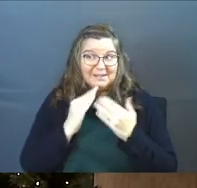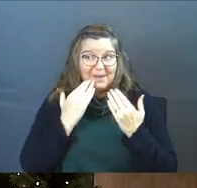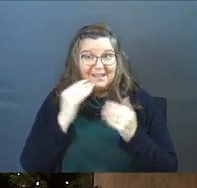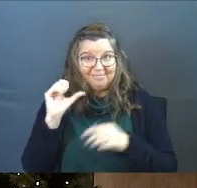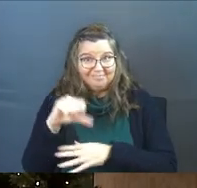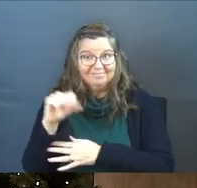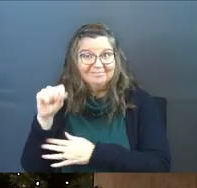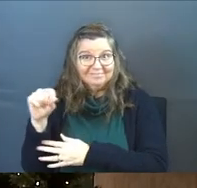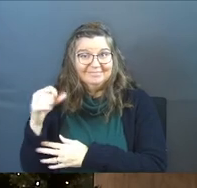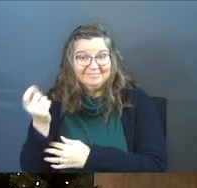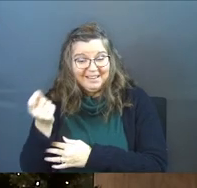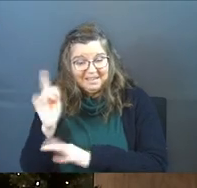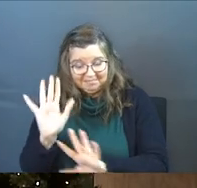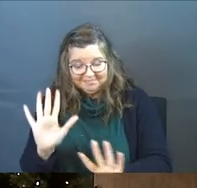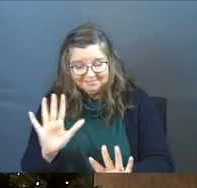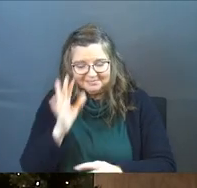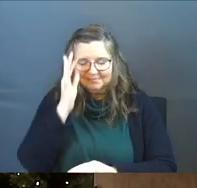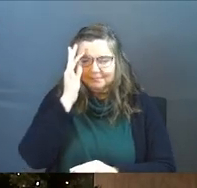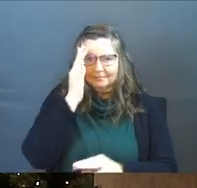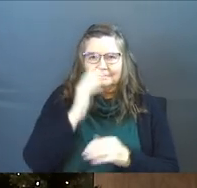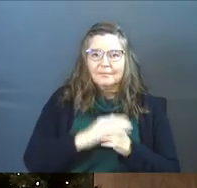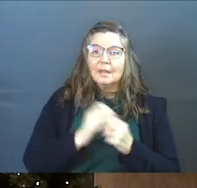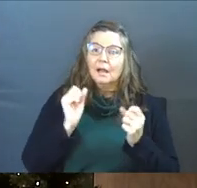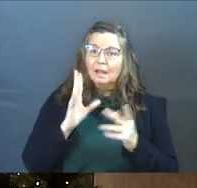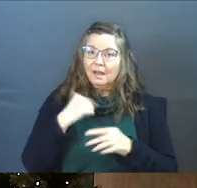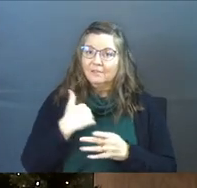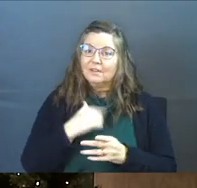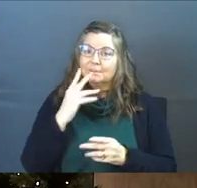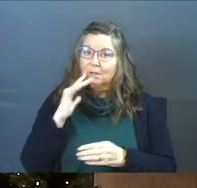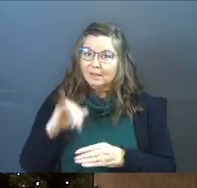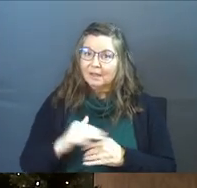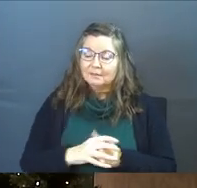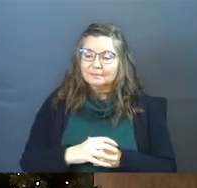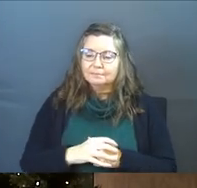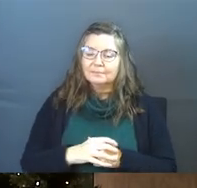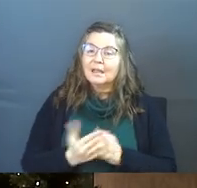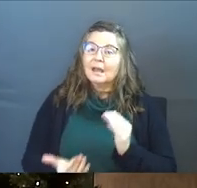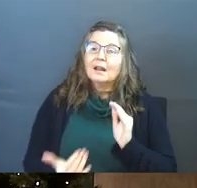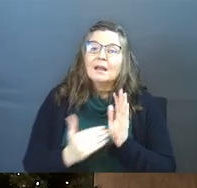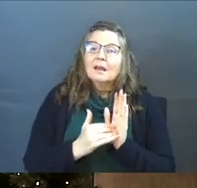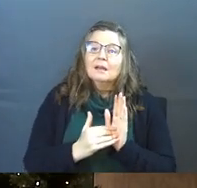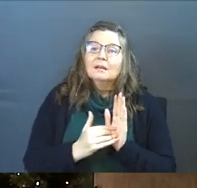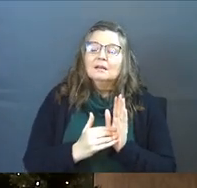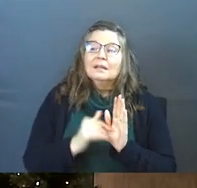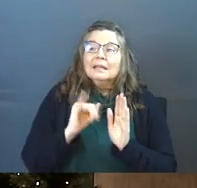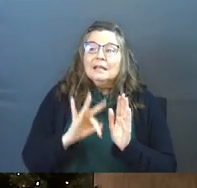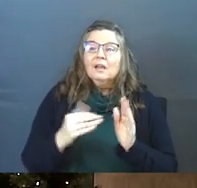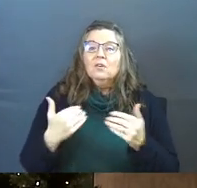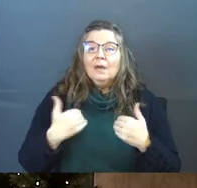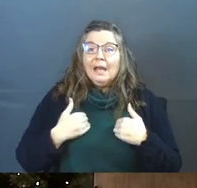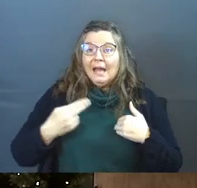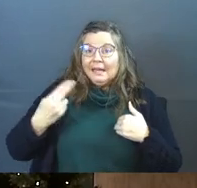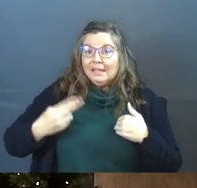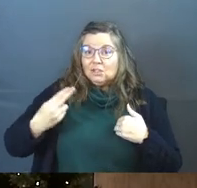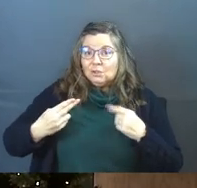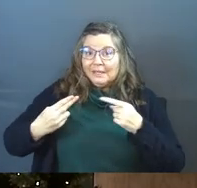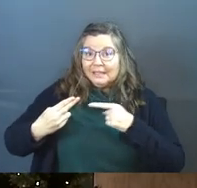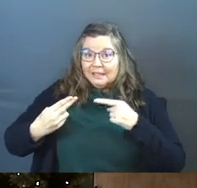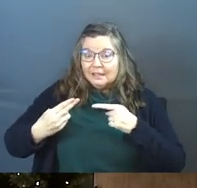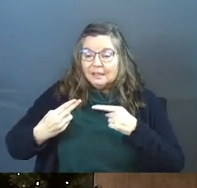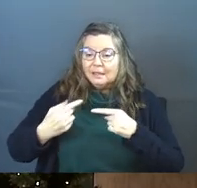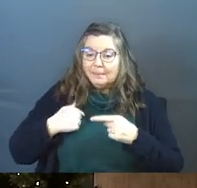smiles, a lot of head nods. I got you. Yeah. A lot of us have had that. And again, if we had history,